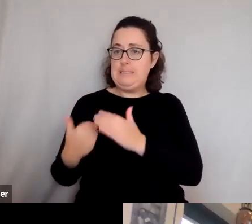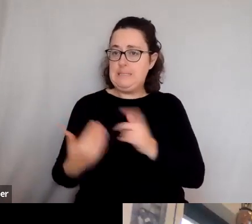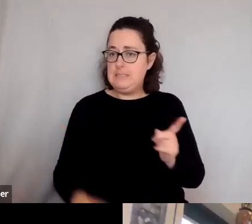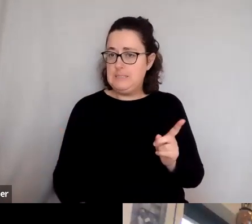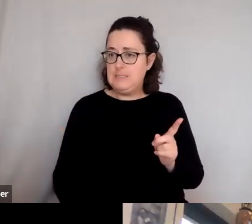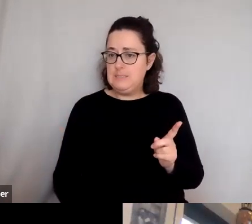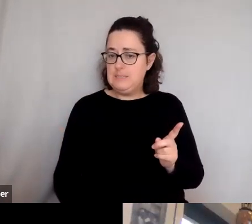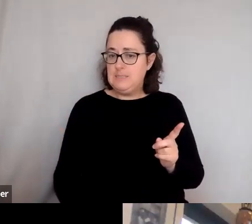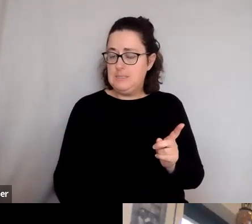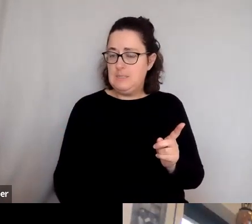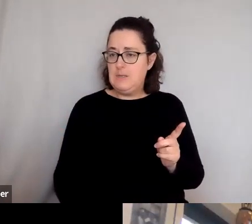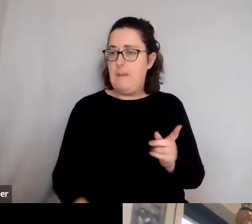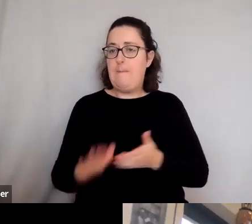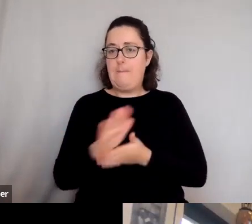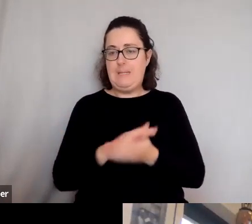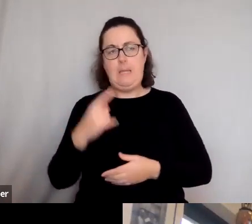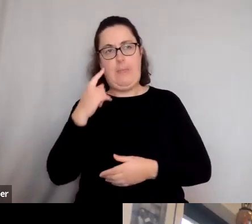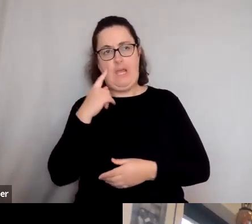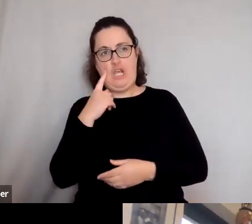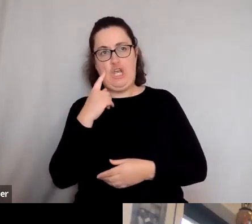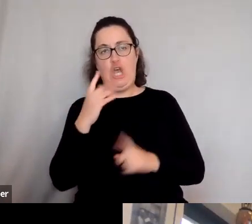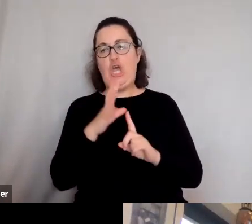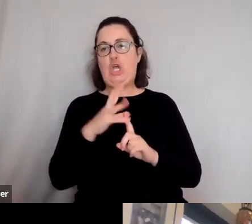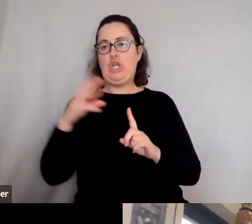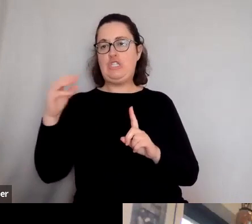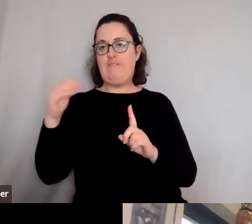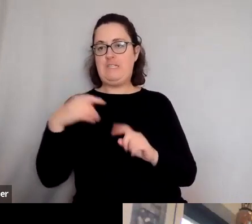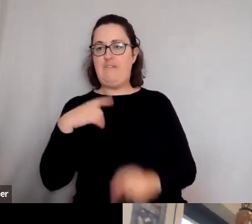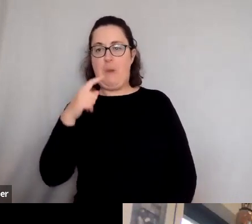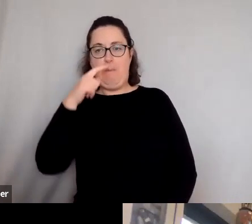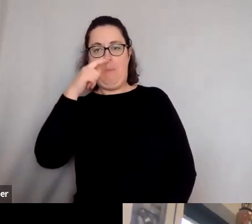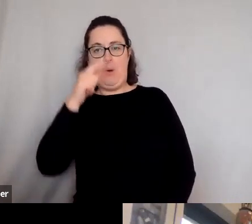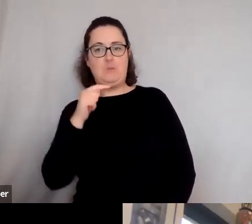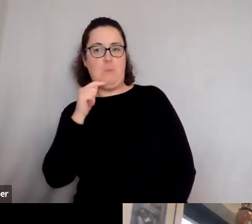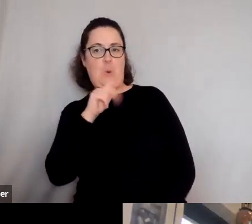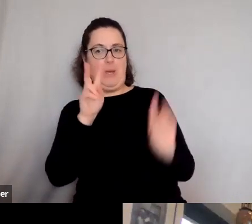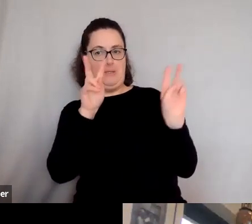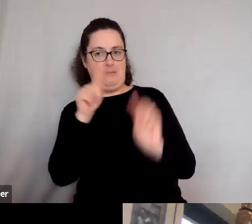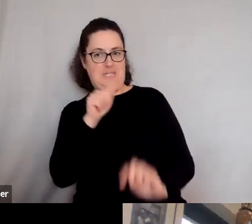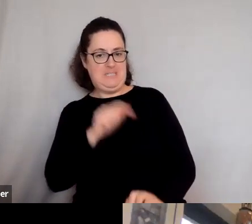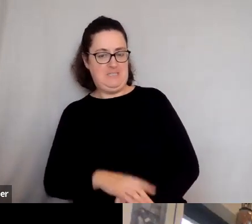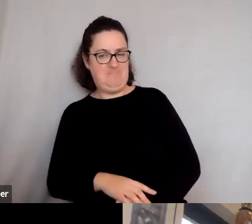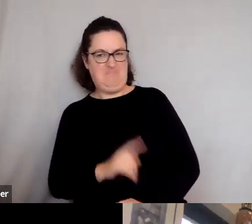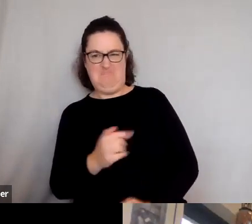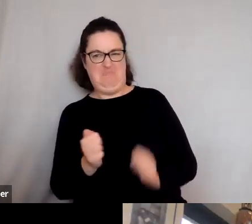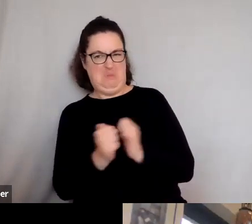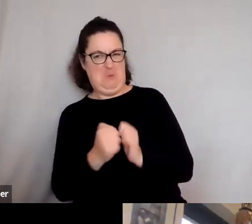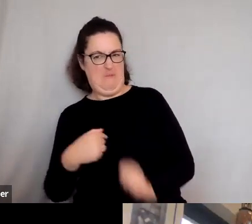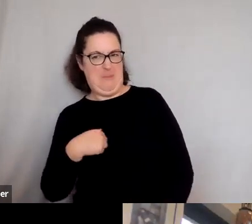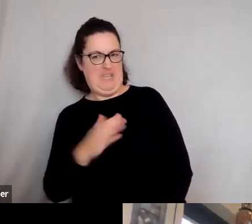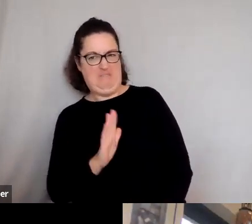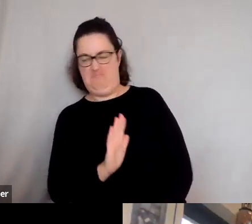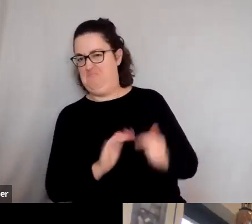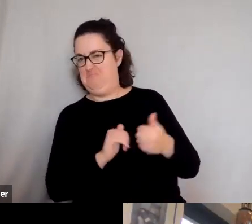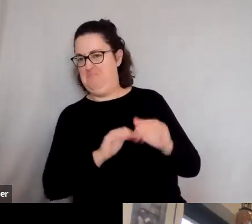a rather conservative, rather posh boys subject, which might be interesting, but sort of not for me. Well, you know,